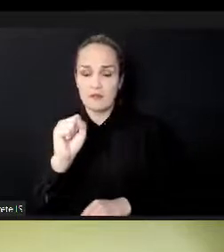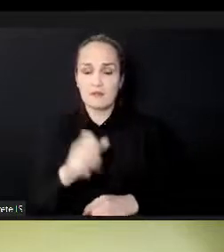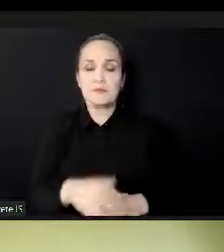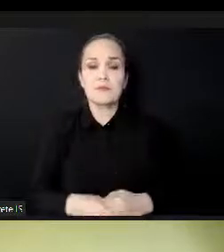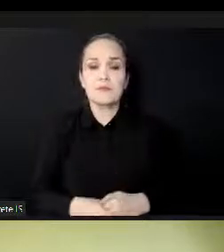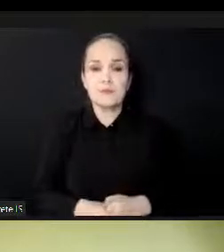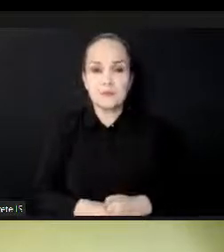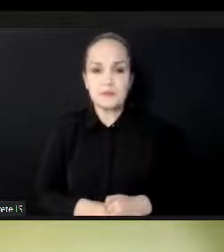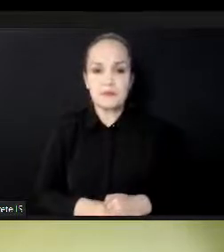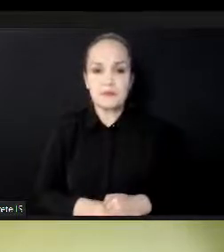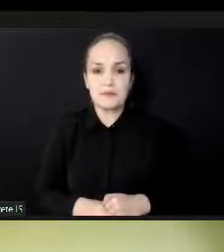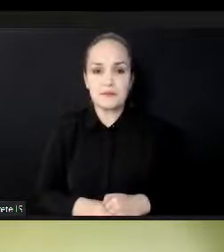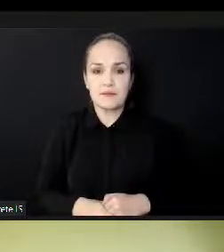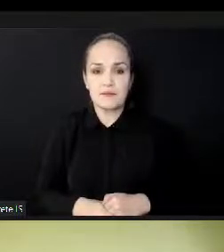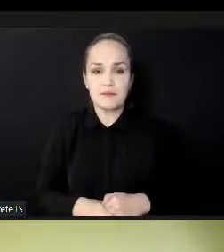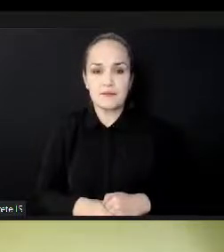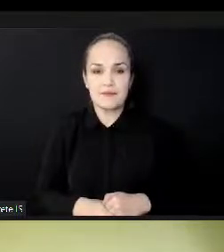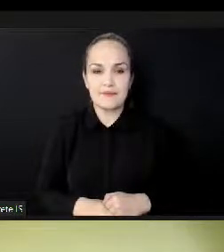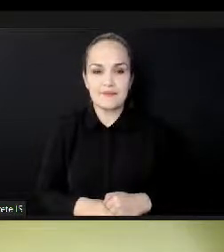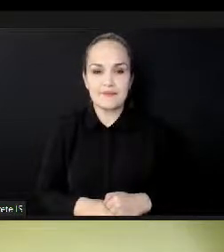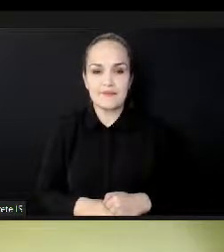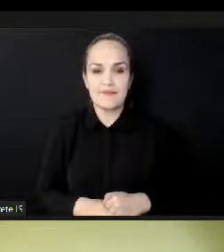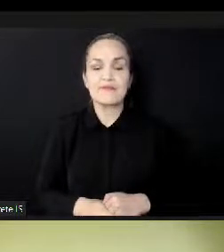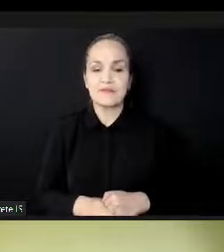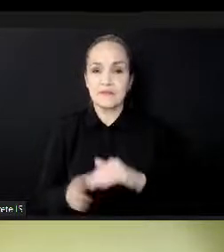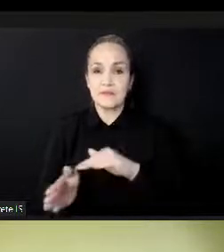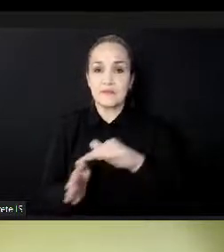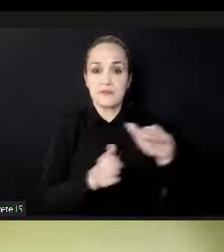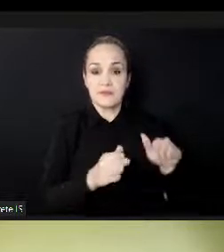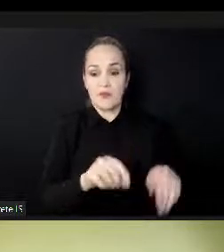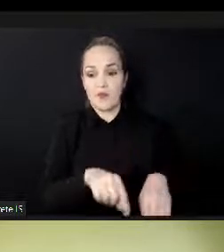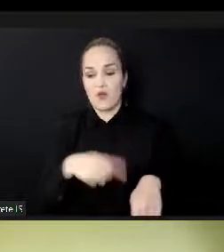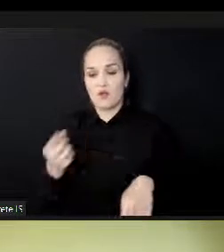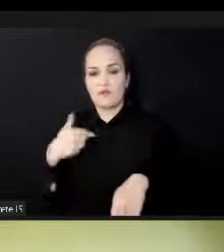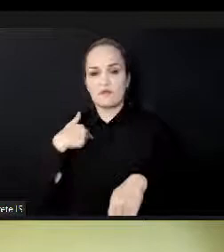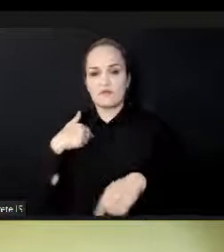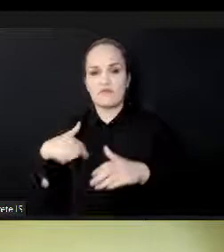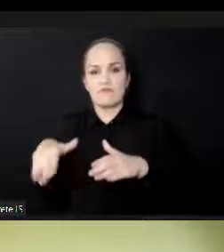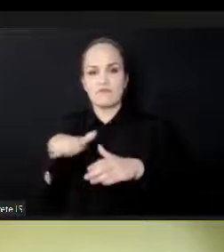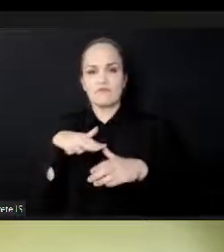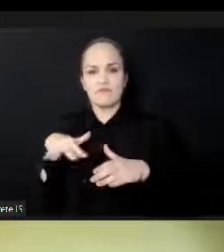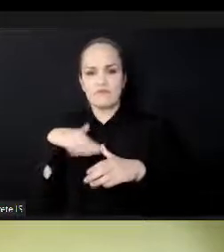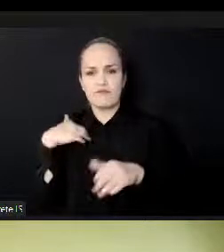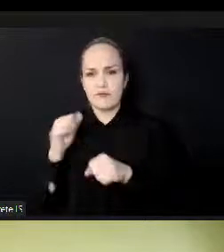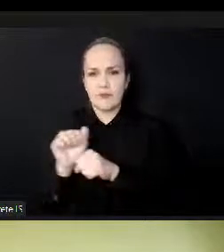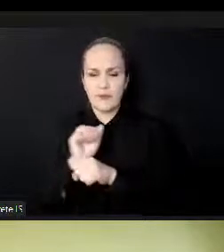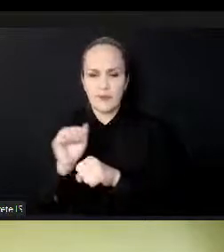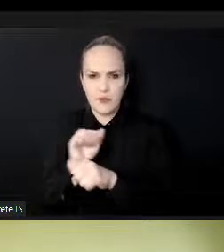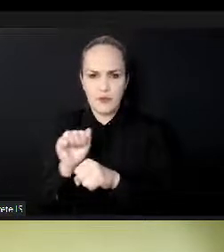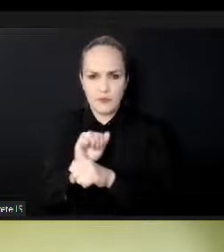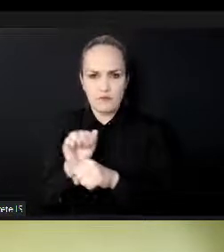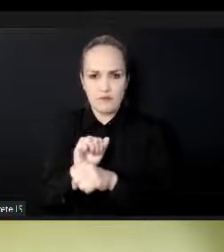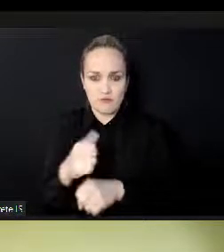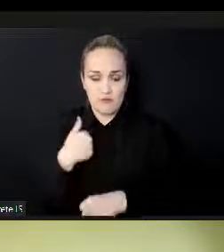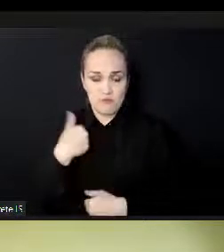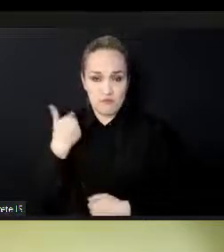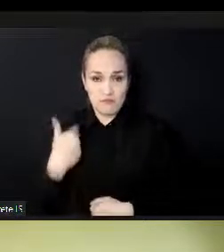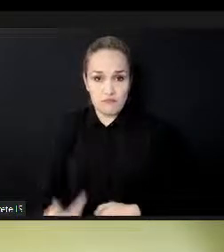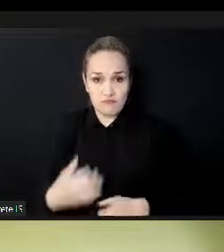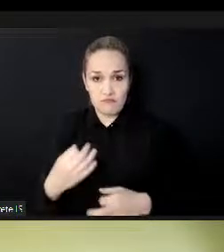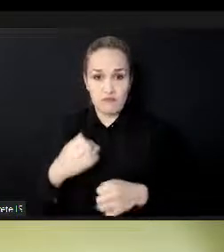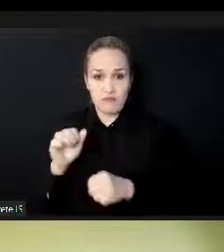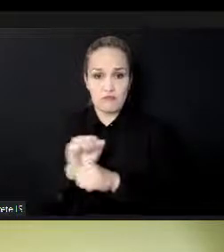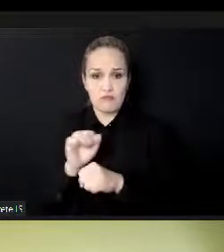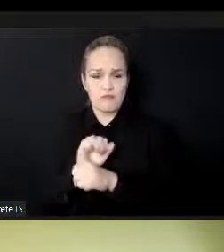you briefly, my field, where I work on is the one on